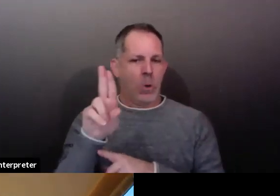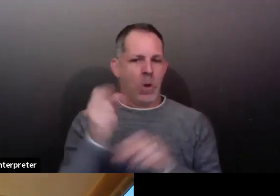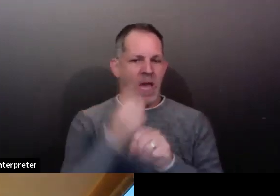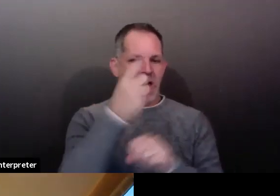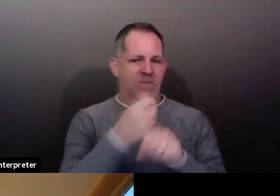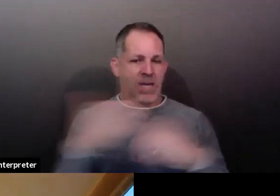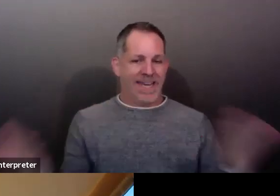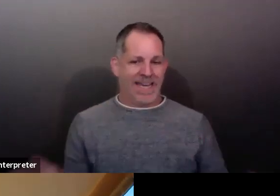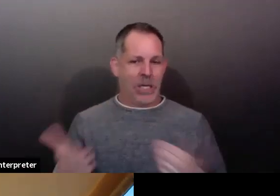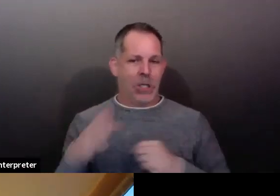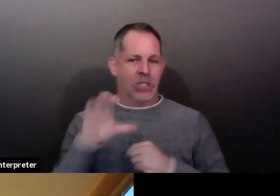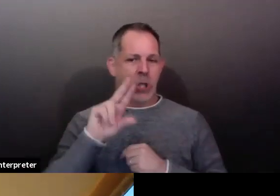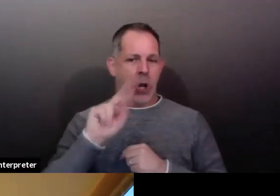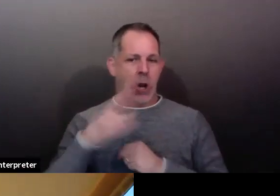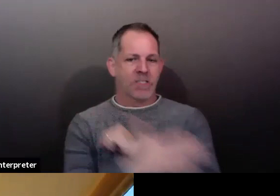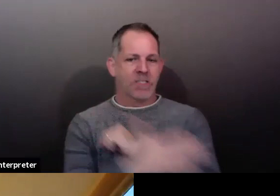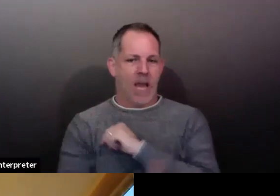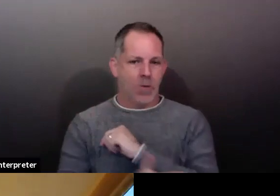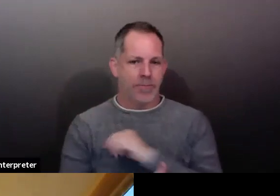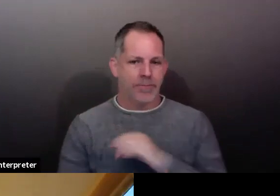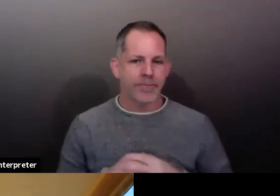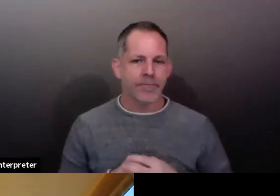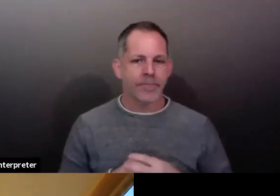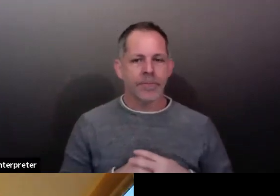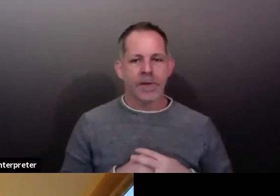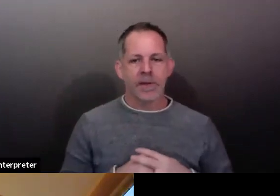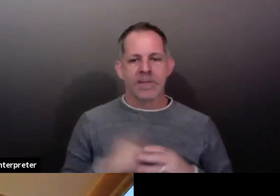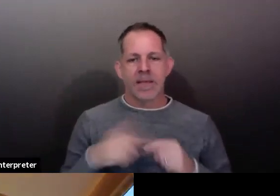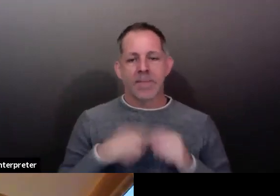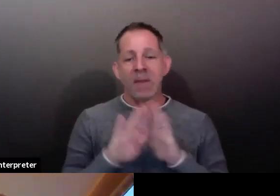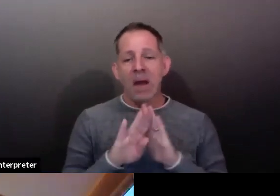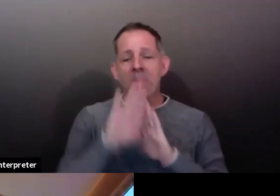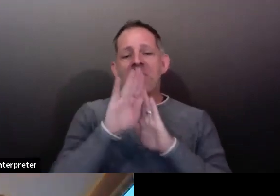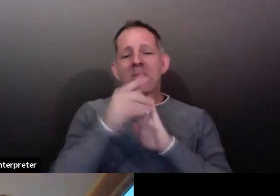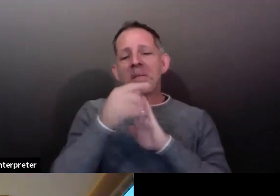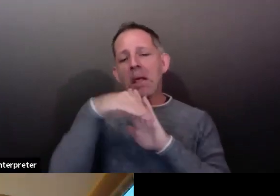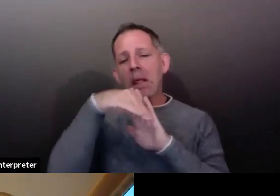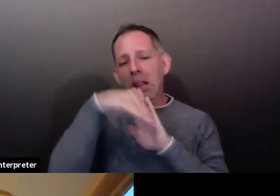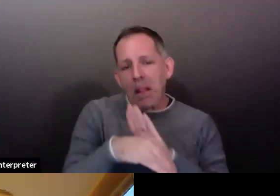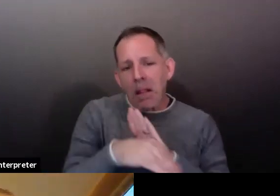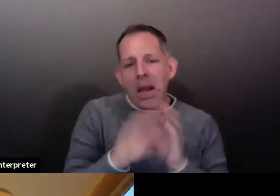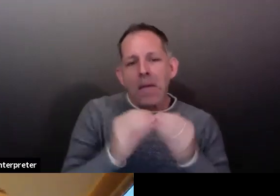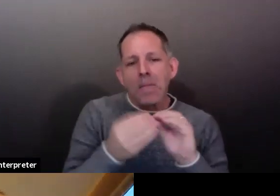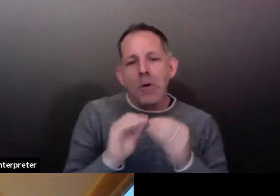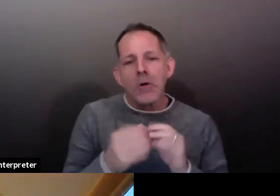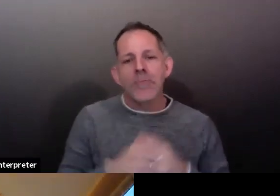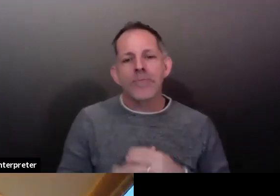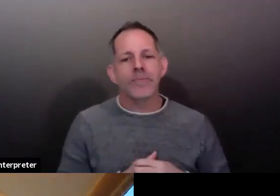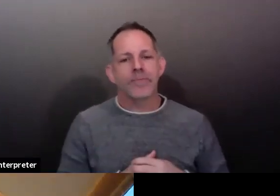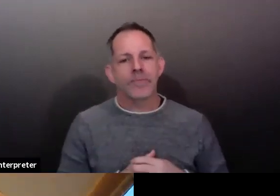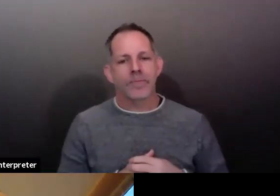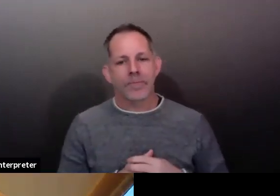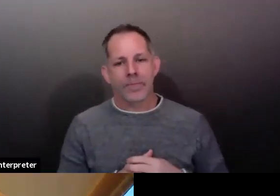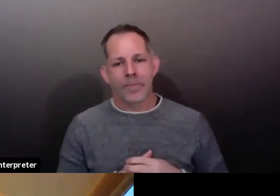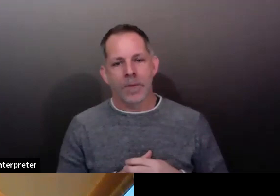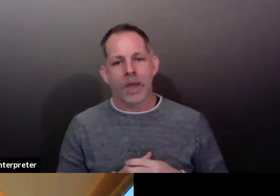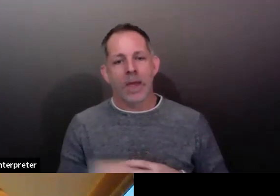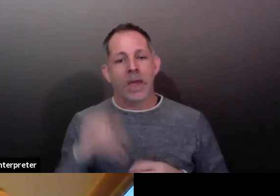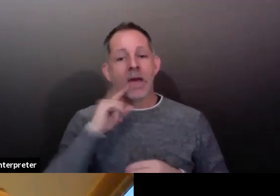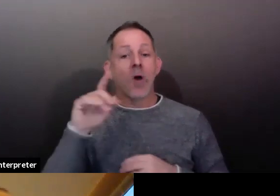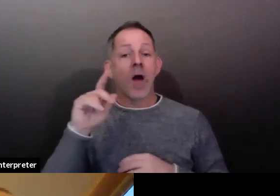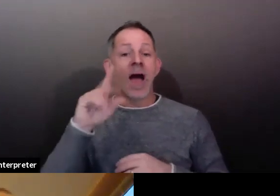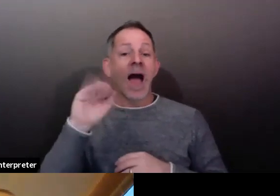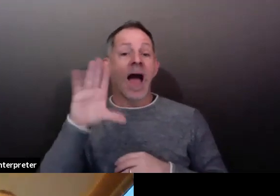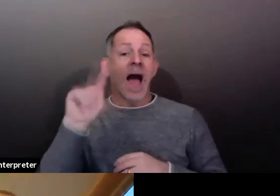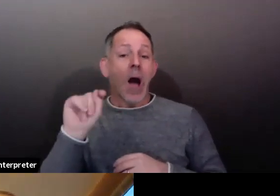lower. That can compete for hospital space and outpatient care and all the other healthcare resources that are going